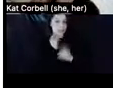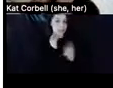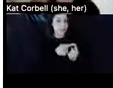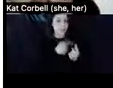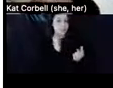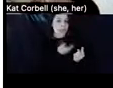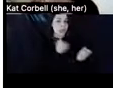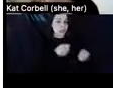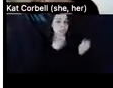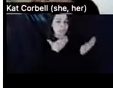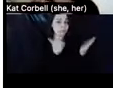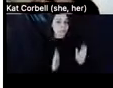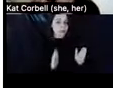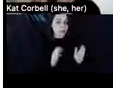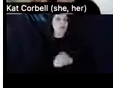Um,